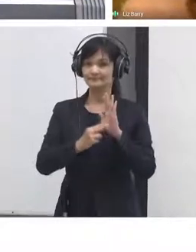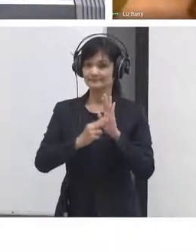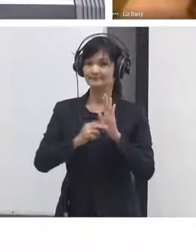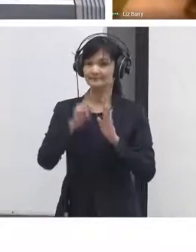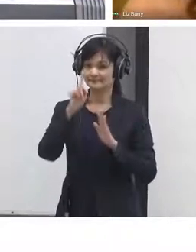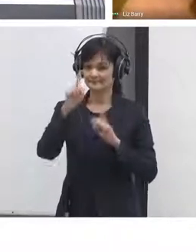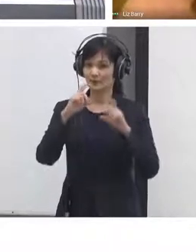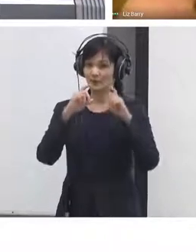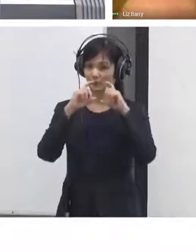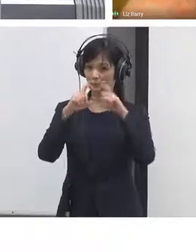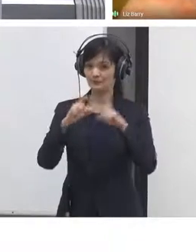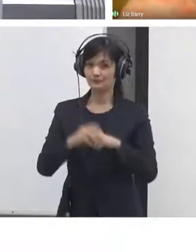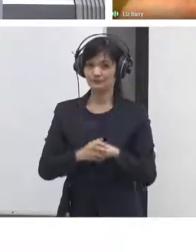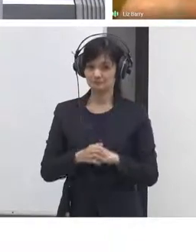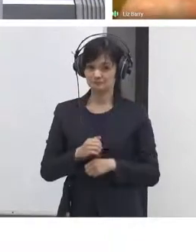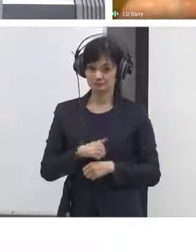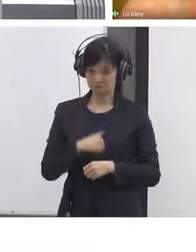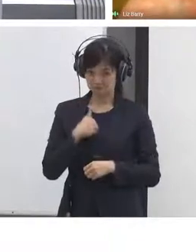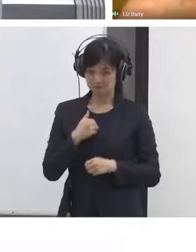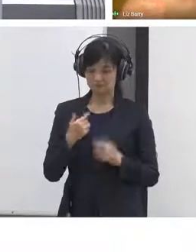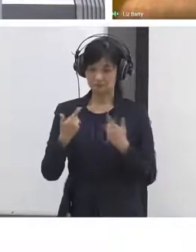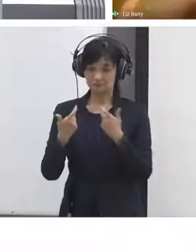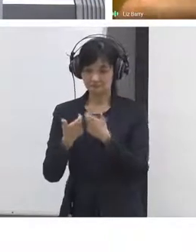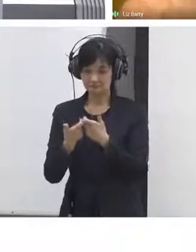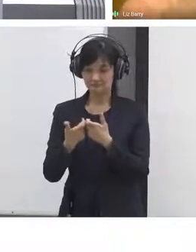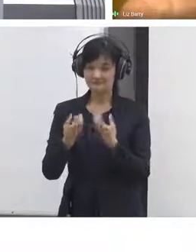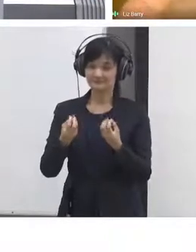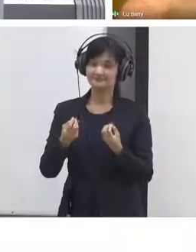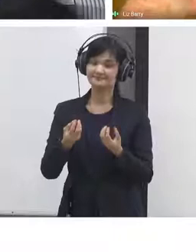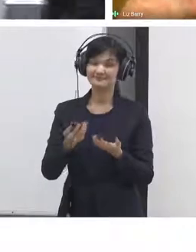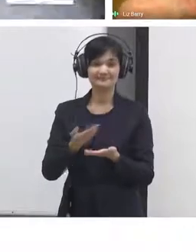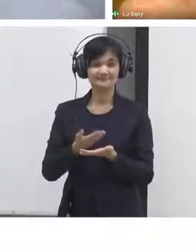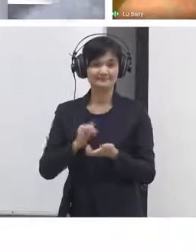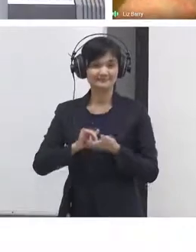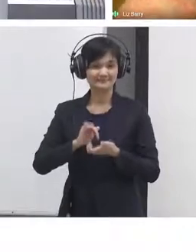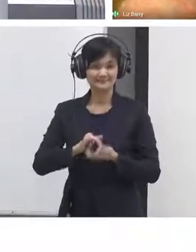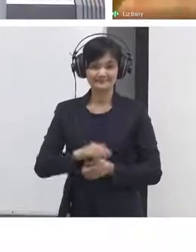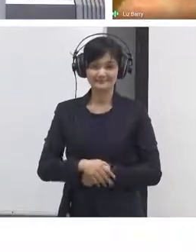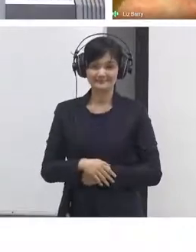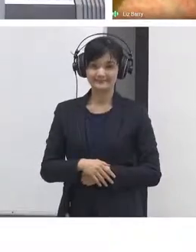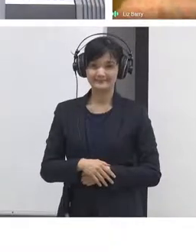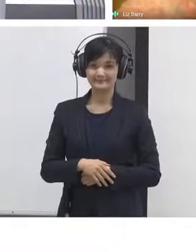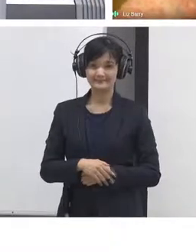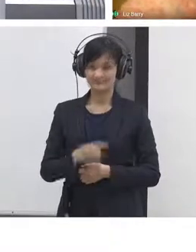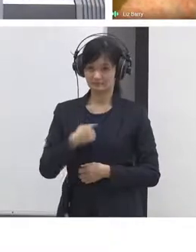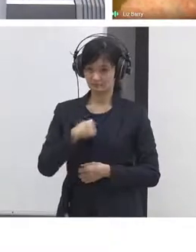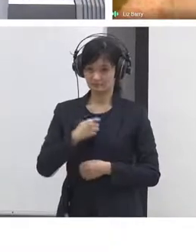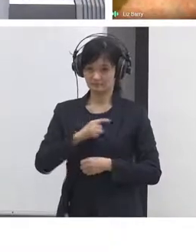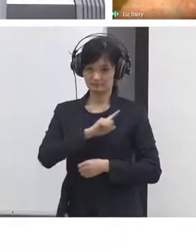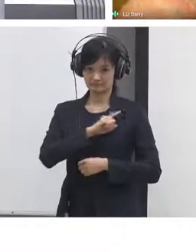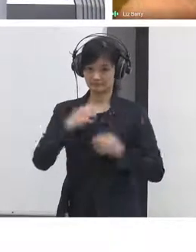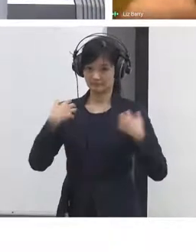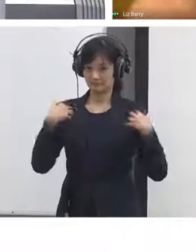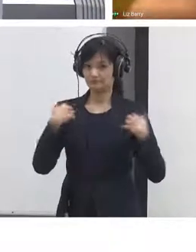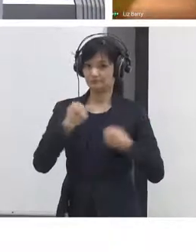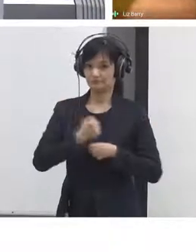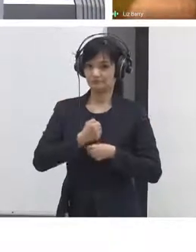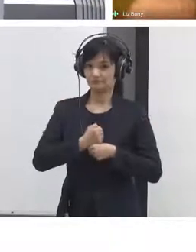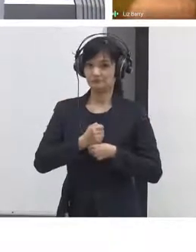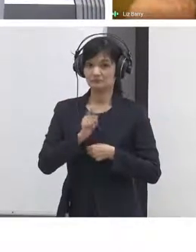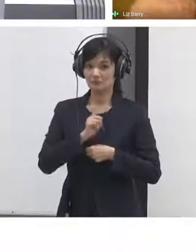work my work is on actual sites of pollution where the carbon gets pulled out of the ground